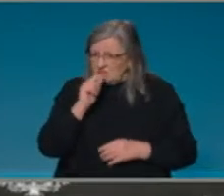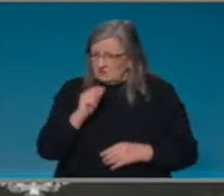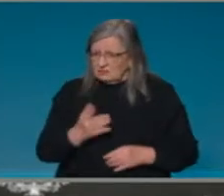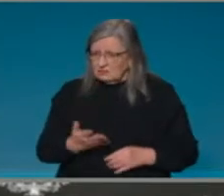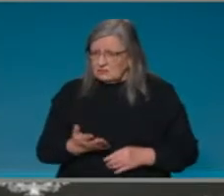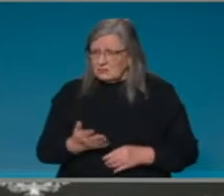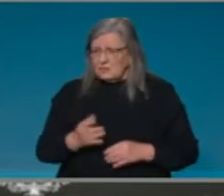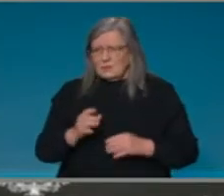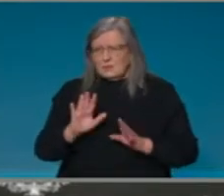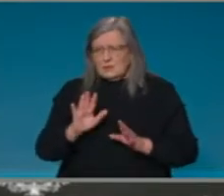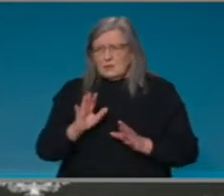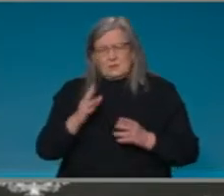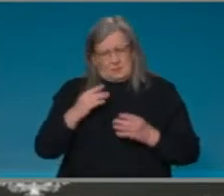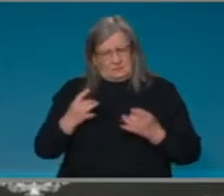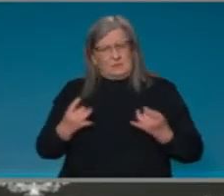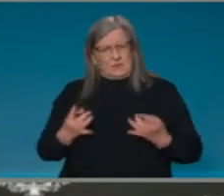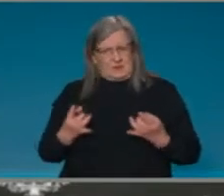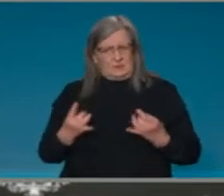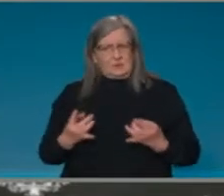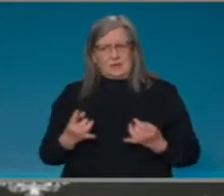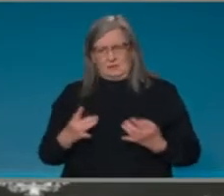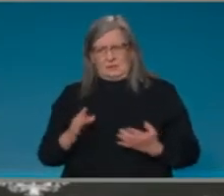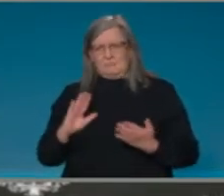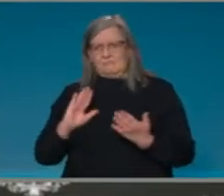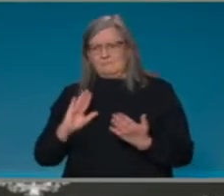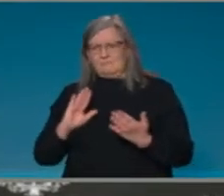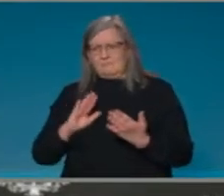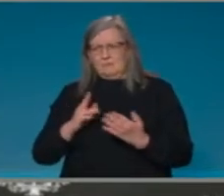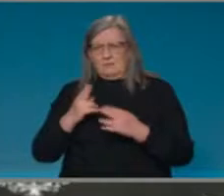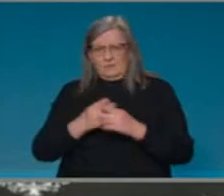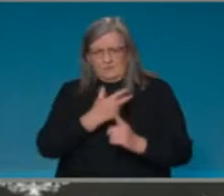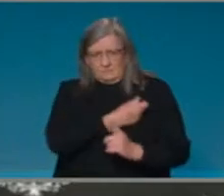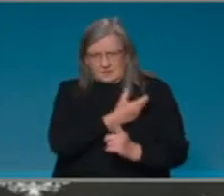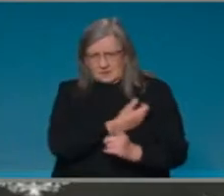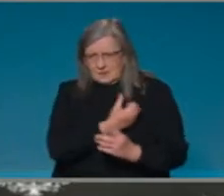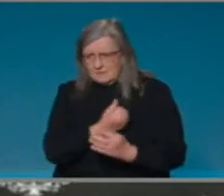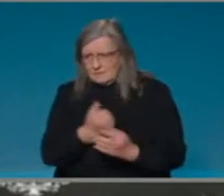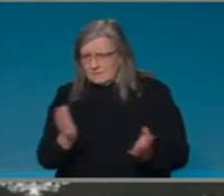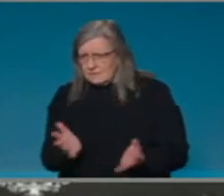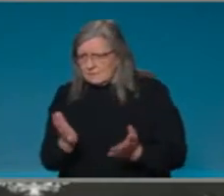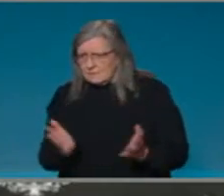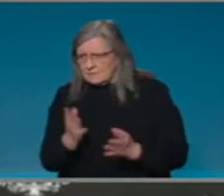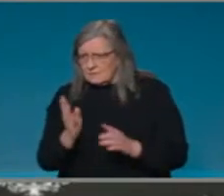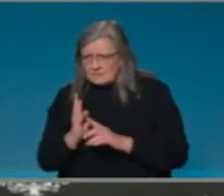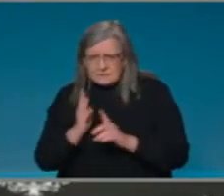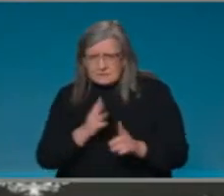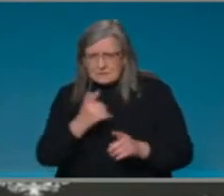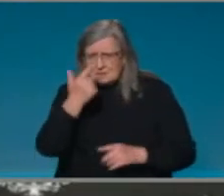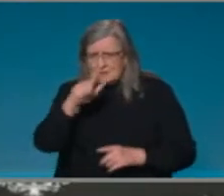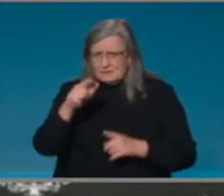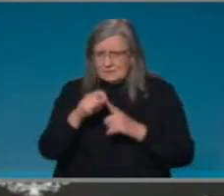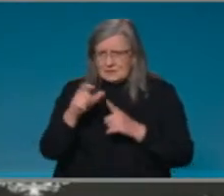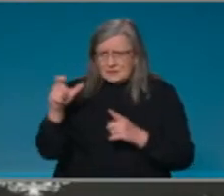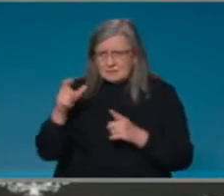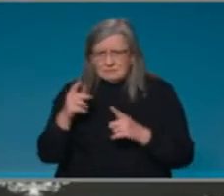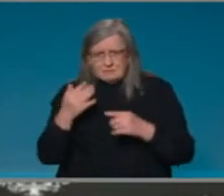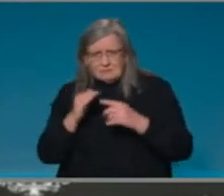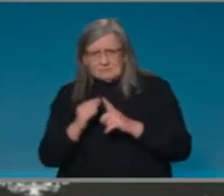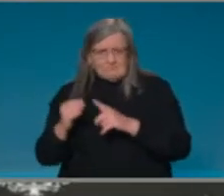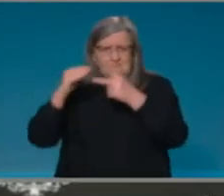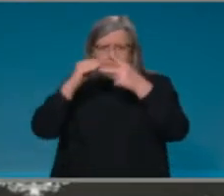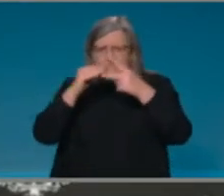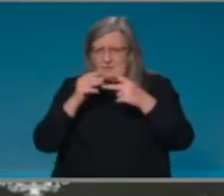taking, uh, in terms of vaccinations of driving to the 70 and the 80% mark, uh, of ensuring that, uh,